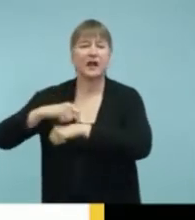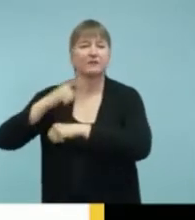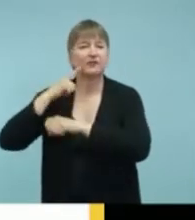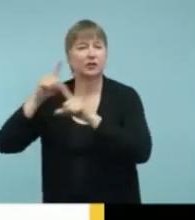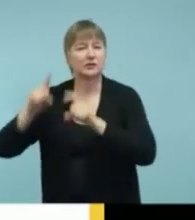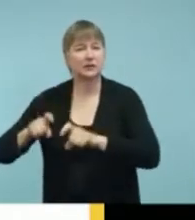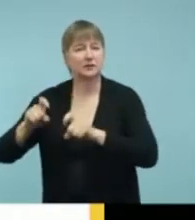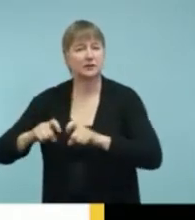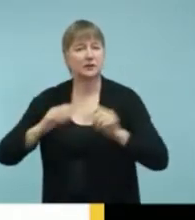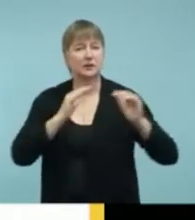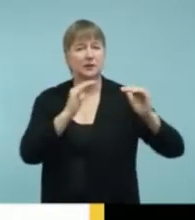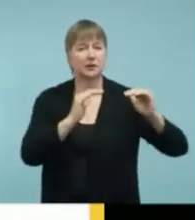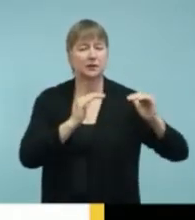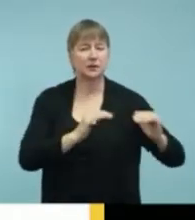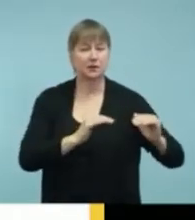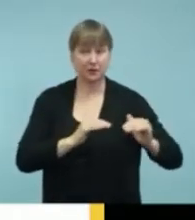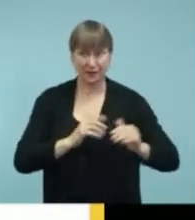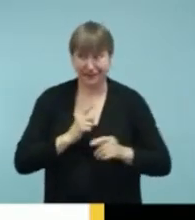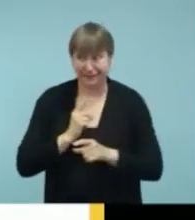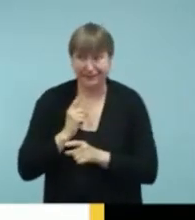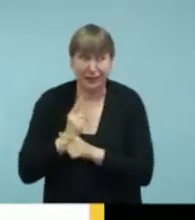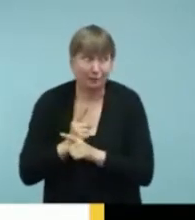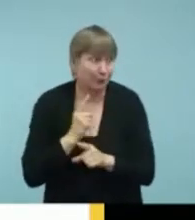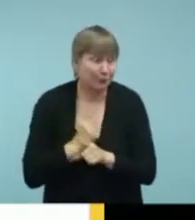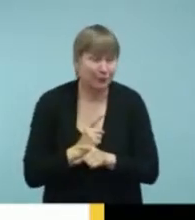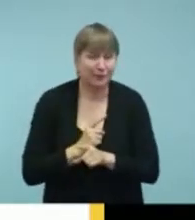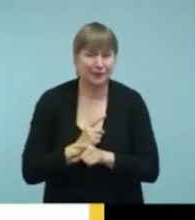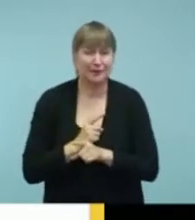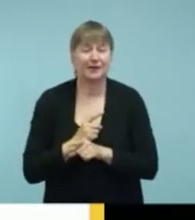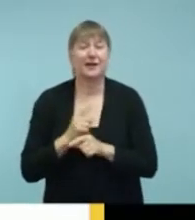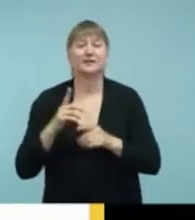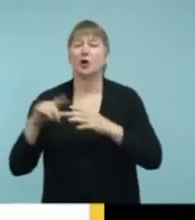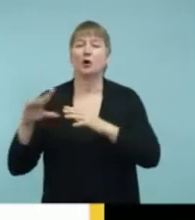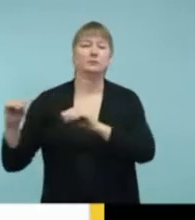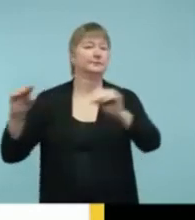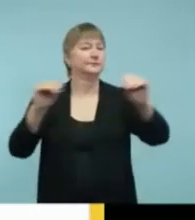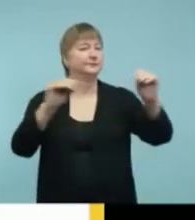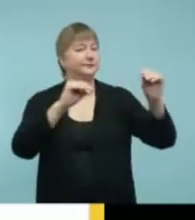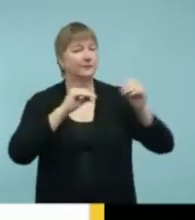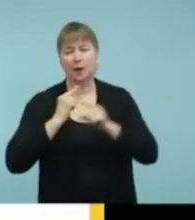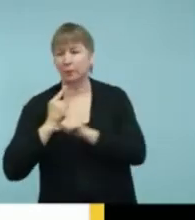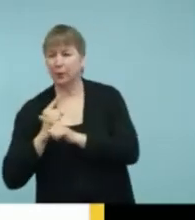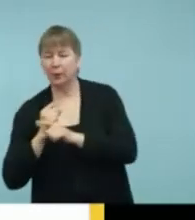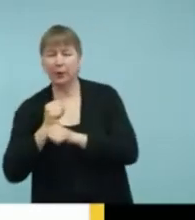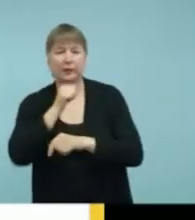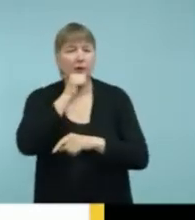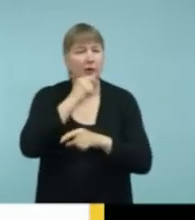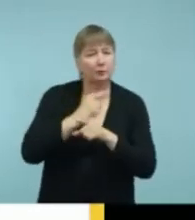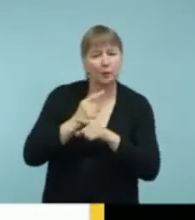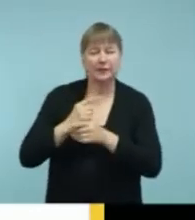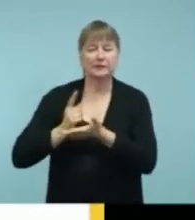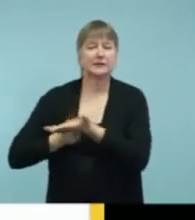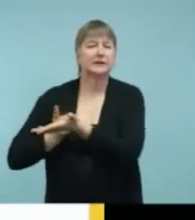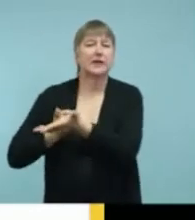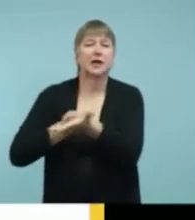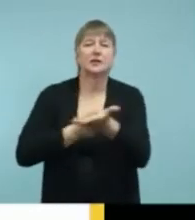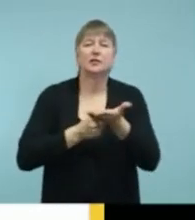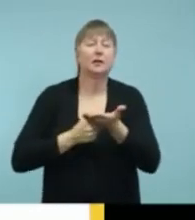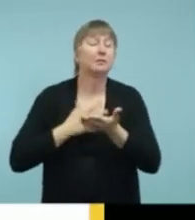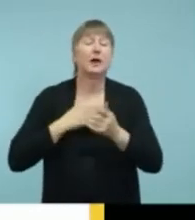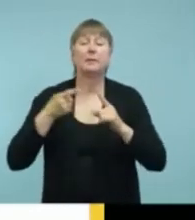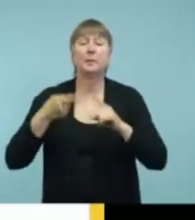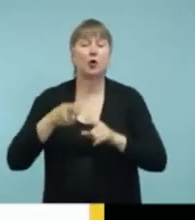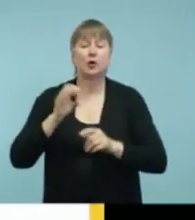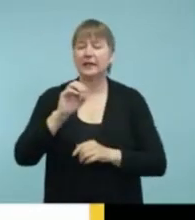then there was this whole discussion about what was appropriate and what was not appropriate. Um, but it's just a fantastic resource that